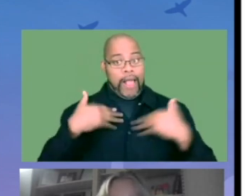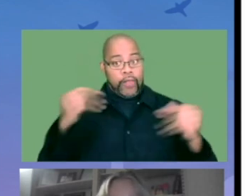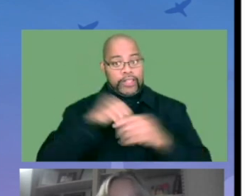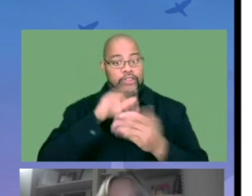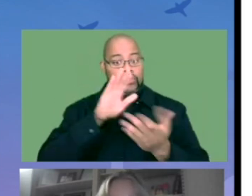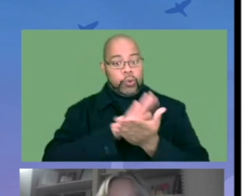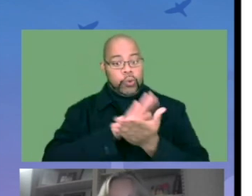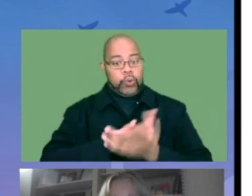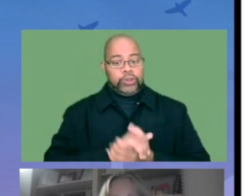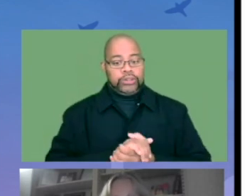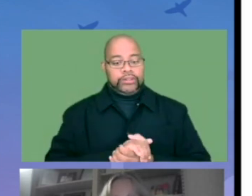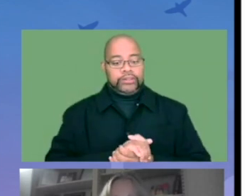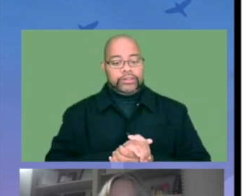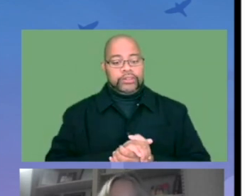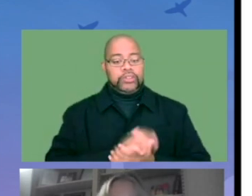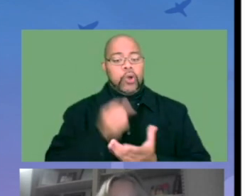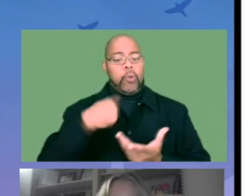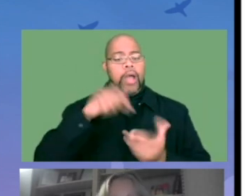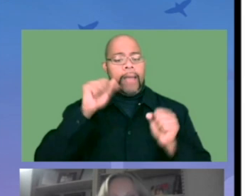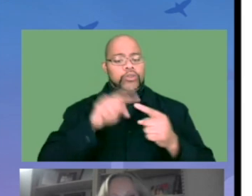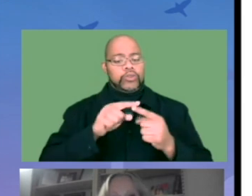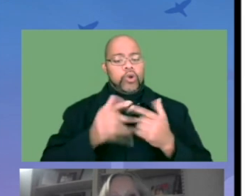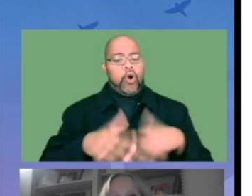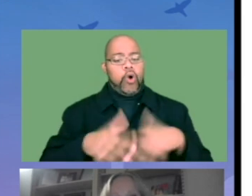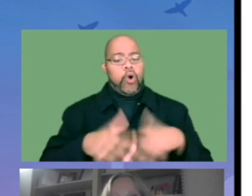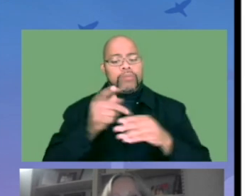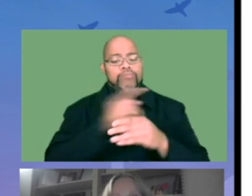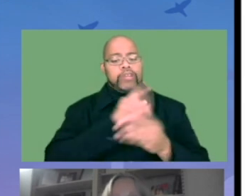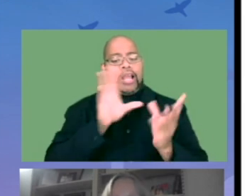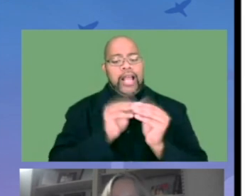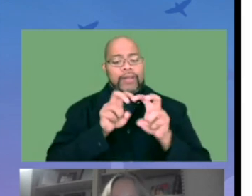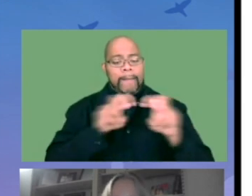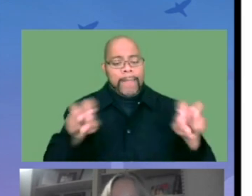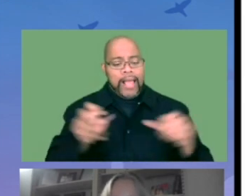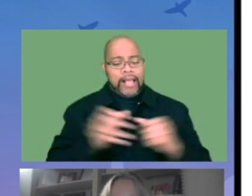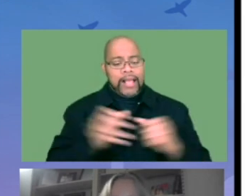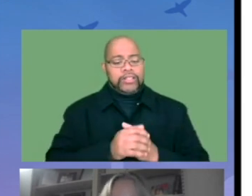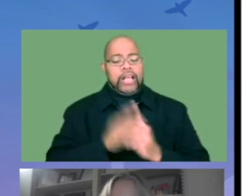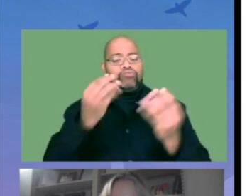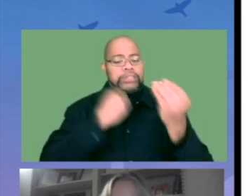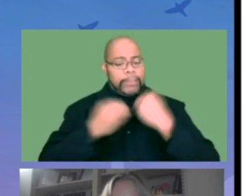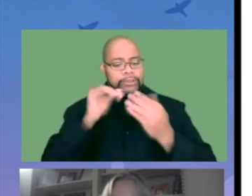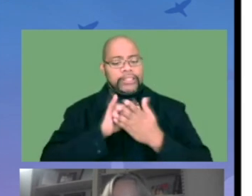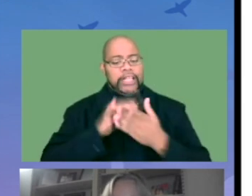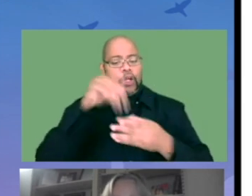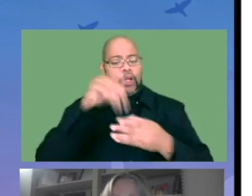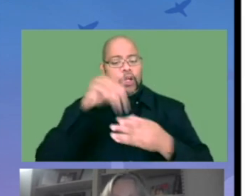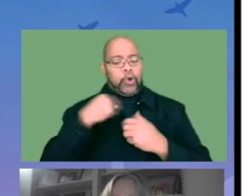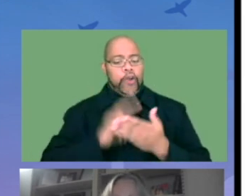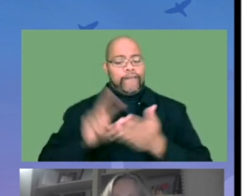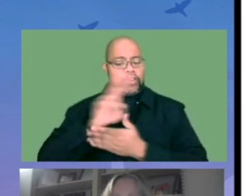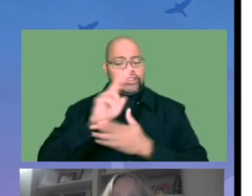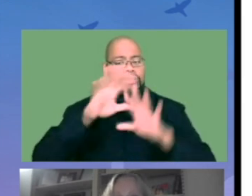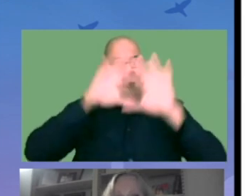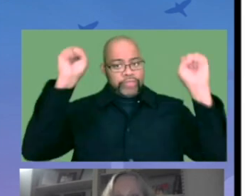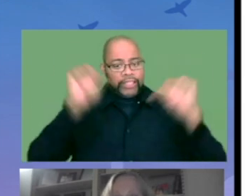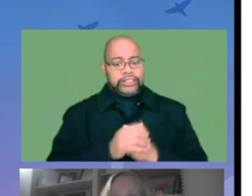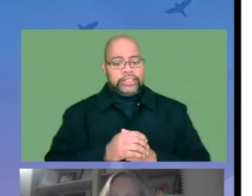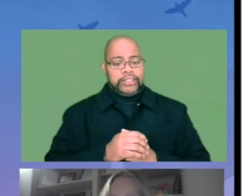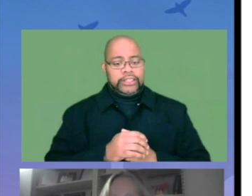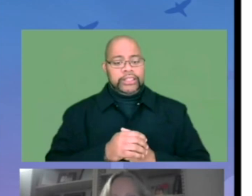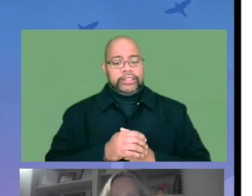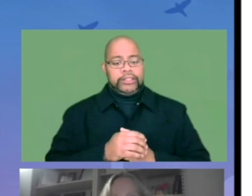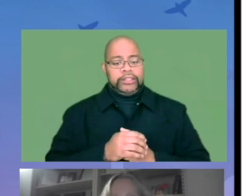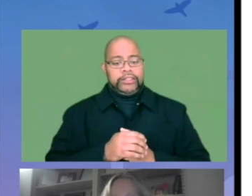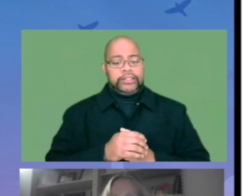center that is based in the College of Education, though we are based there. We have 12 faculty affiliated with the center, but we also have